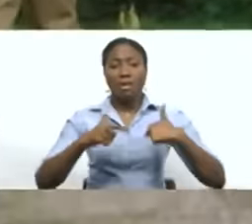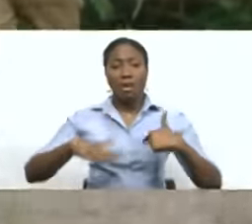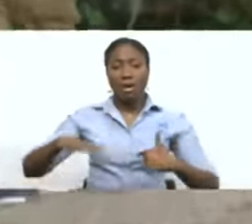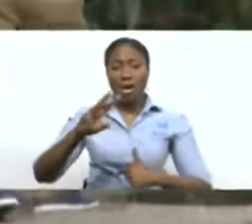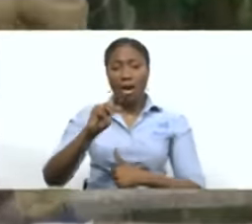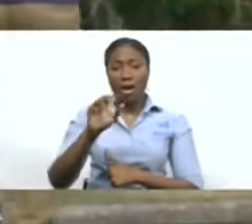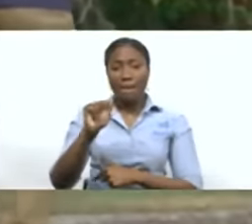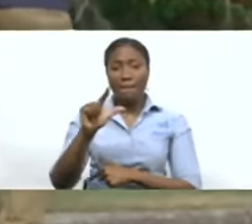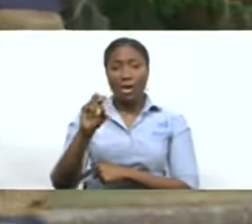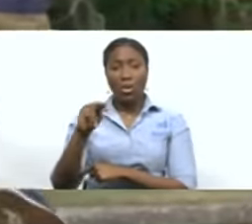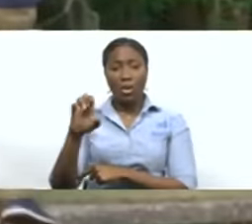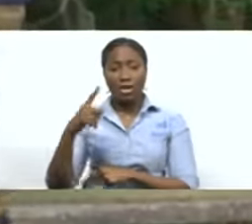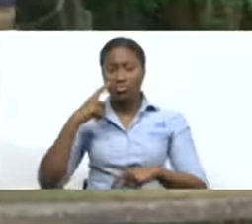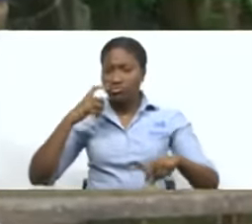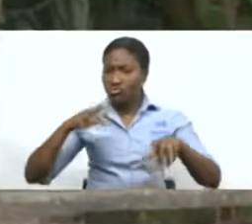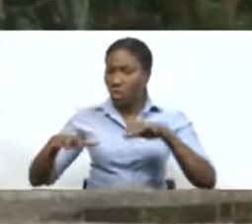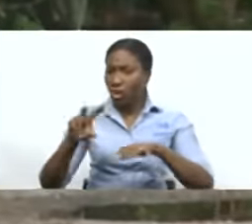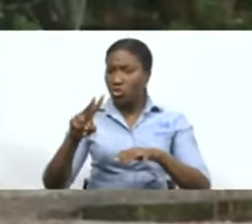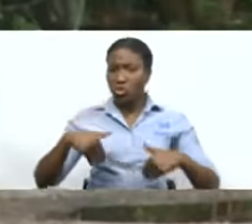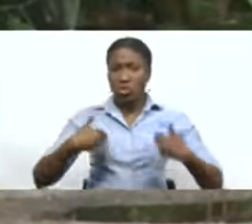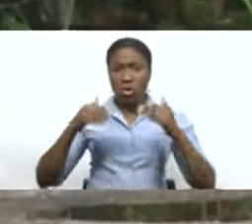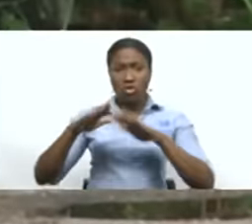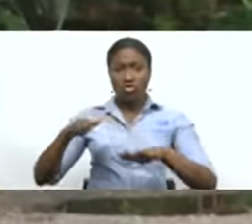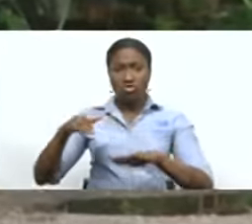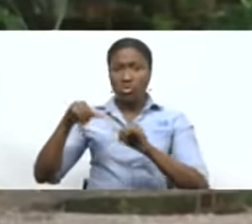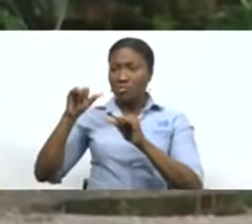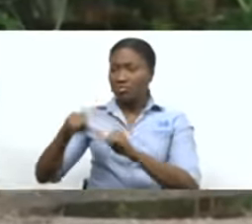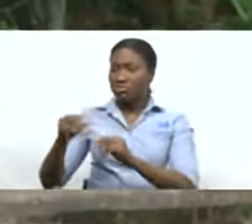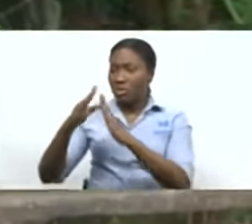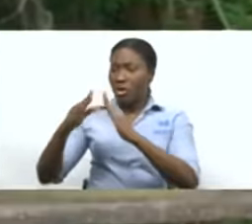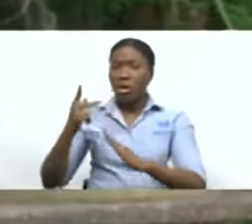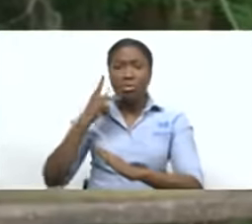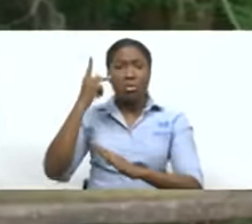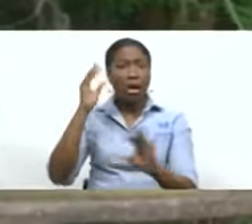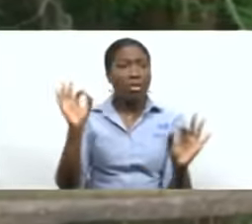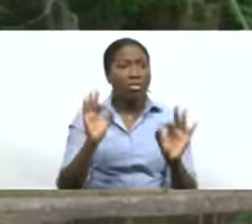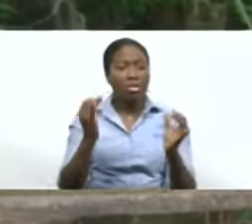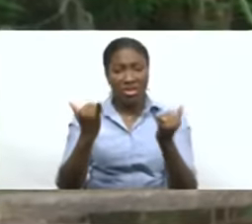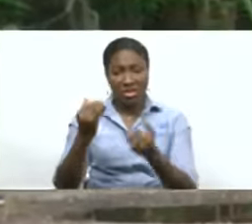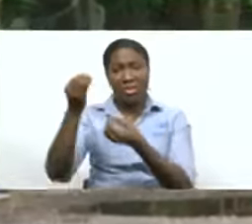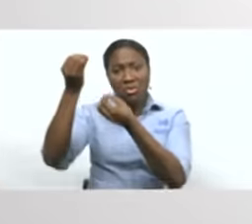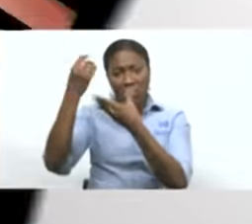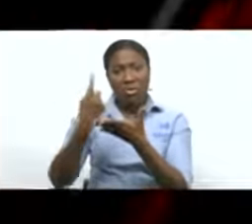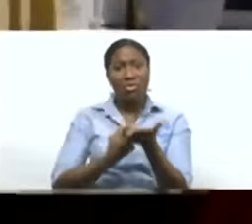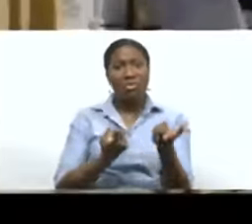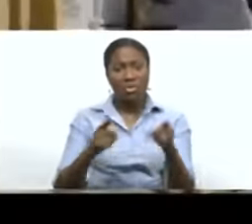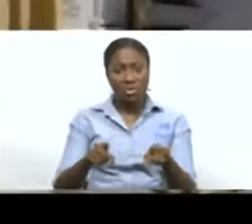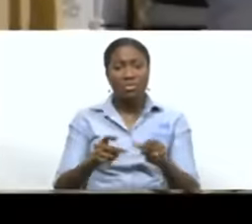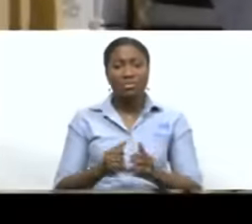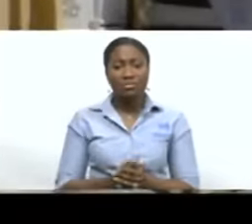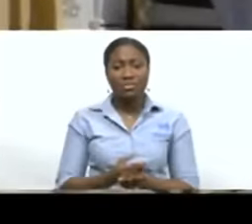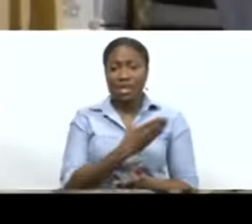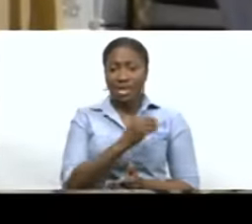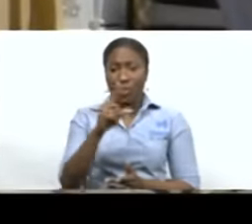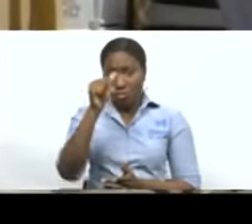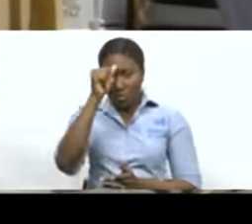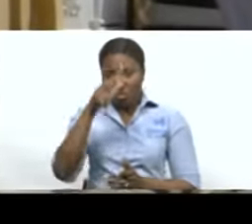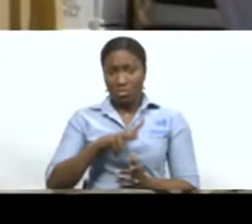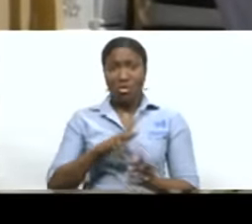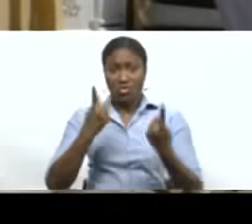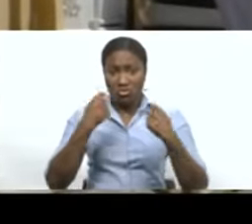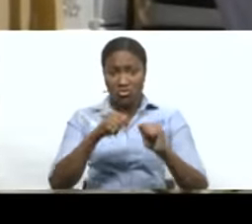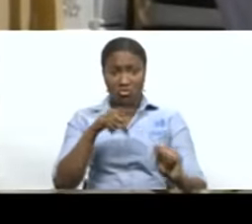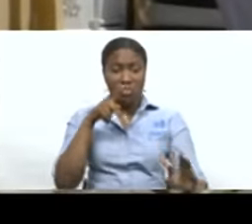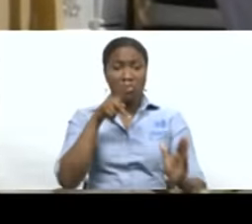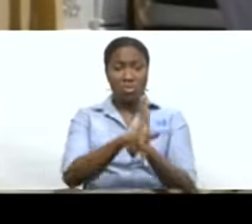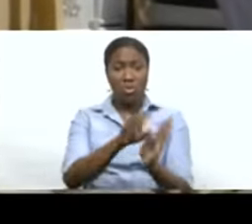over the abandonment of two young children. Tonight we learn more about the family's circumstances. Man charged with attempted murder of a